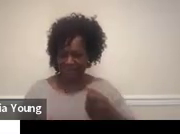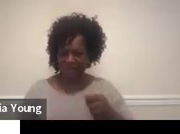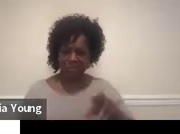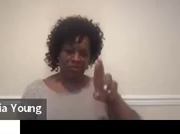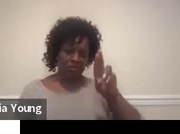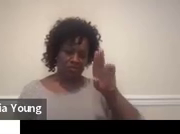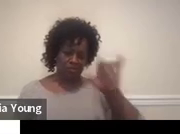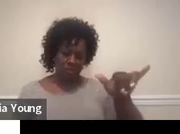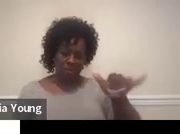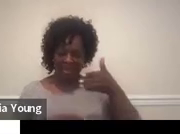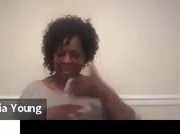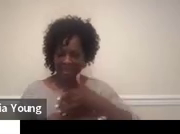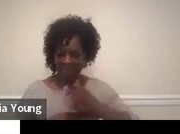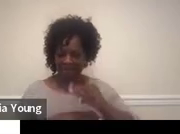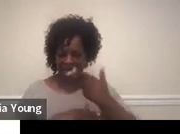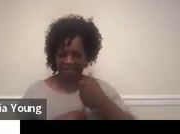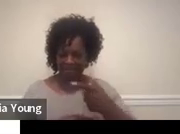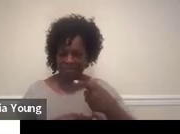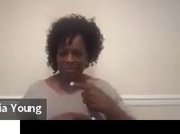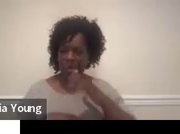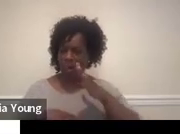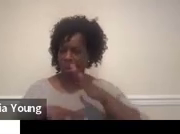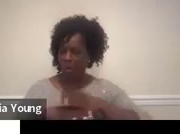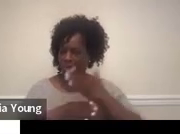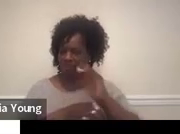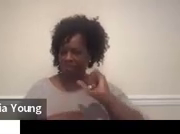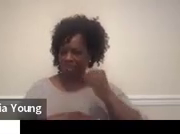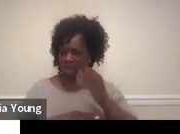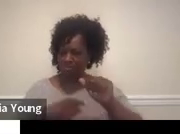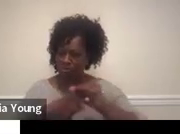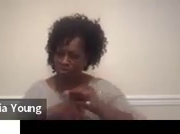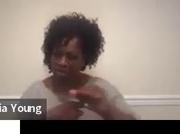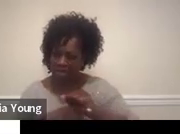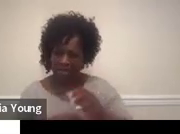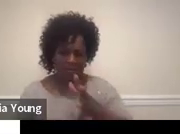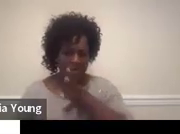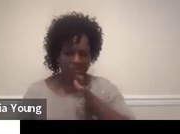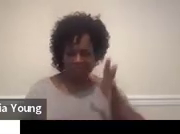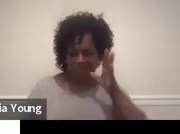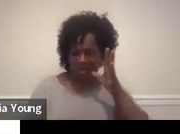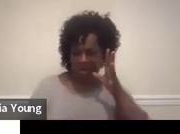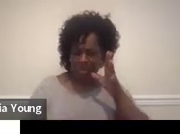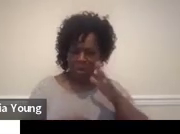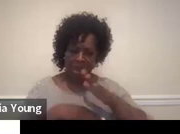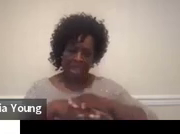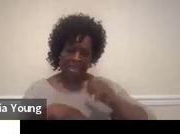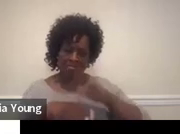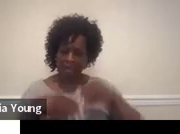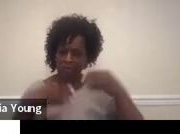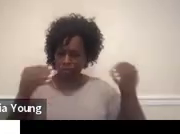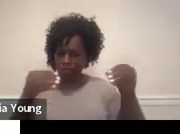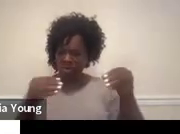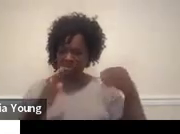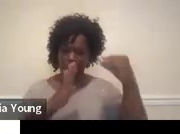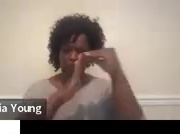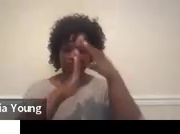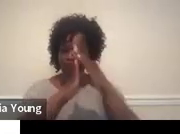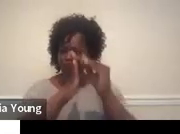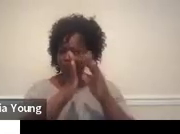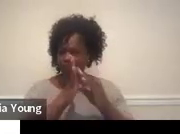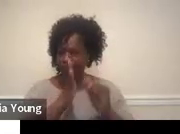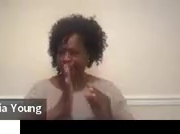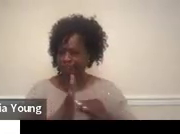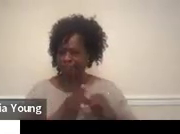receive on-the-job training in a pet store or a farm. So then you take those education training